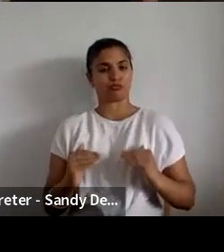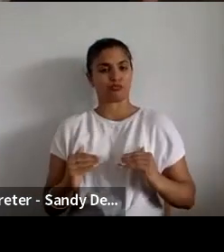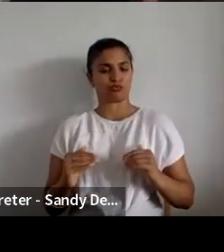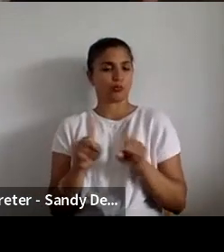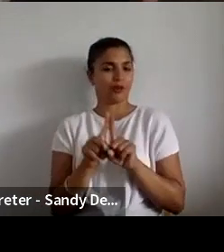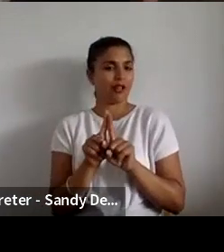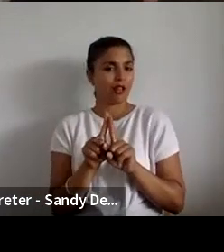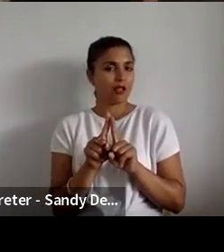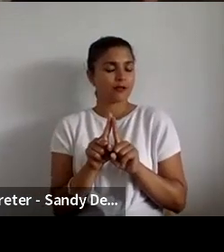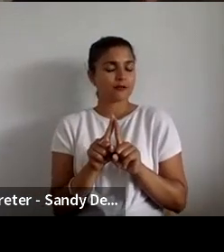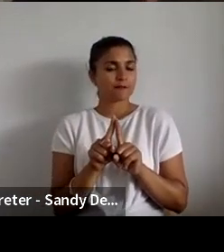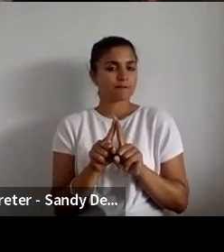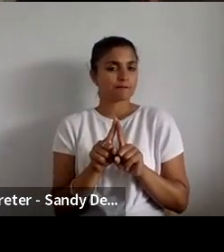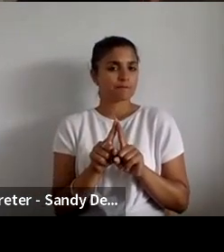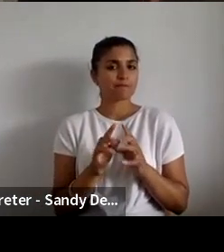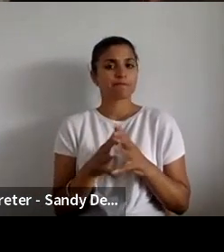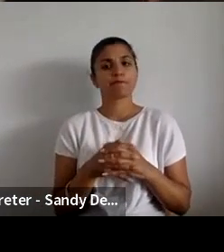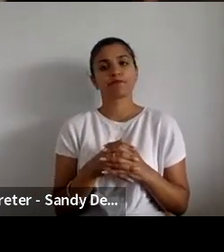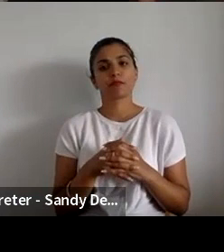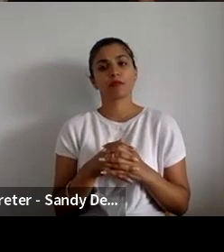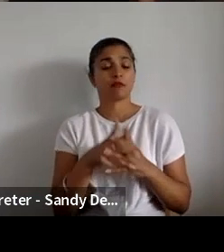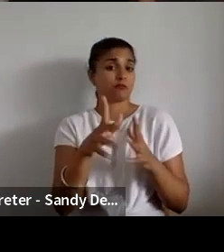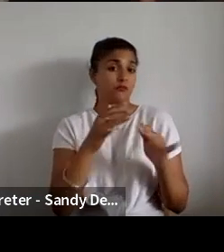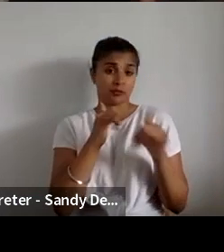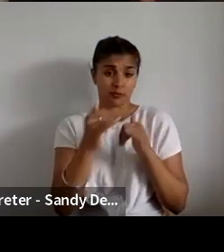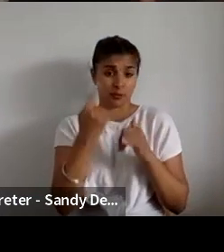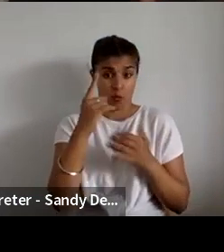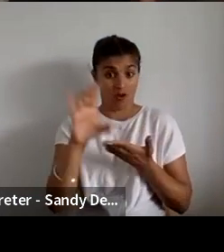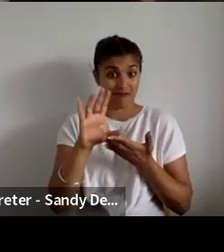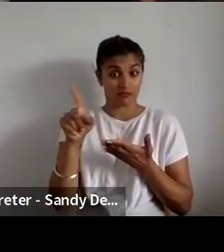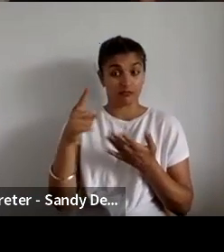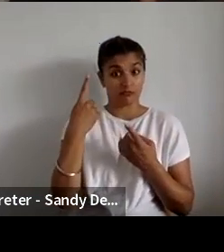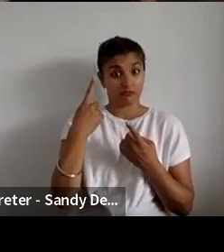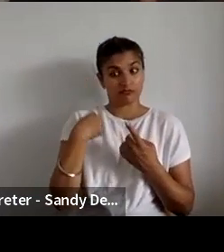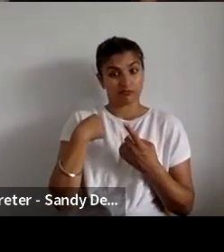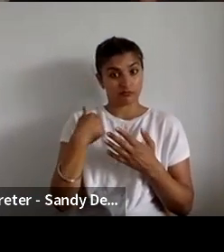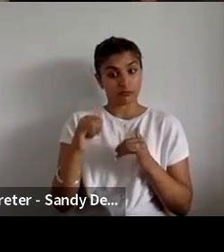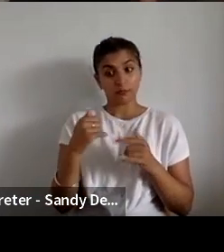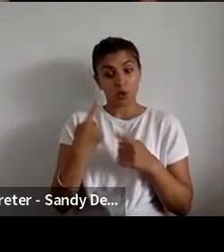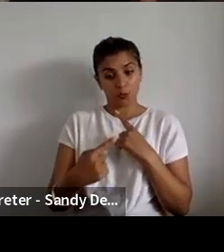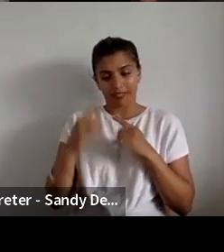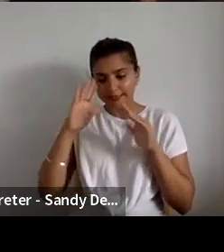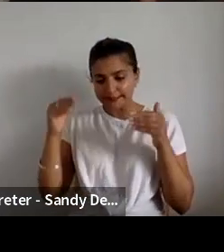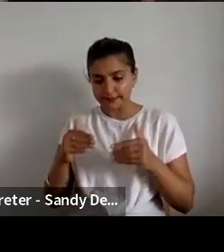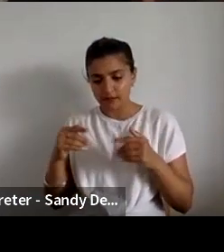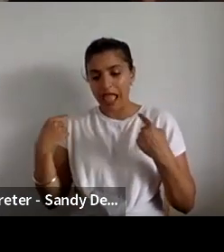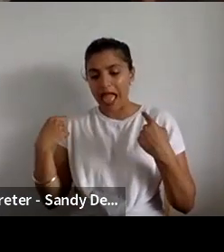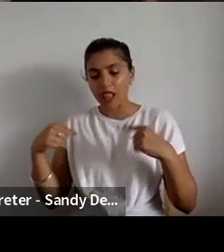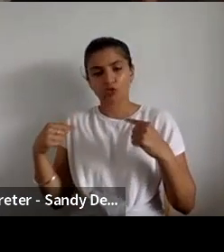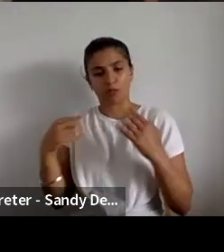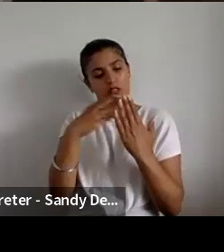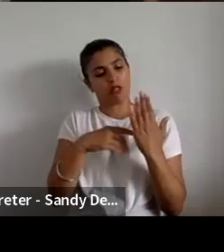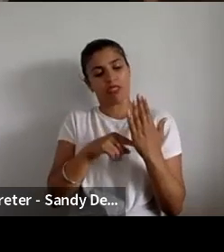one one funded was strip it all the way back to just eligibility. So those kind of complexities